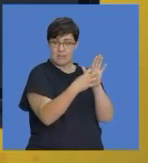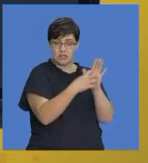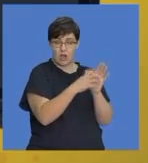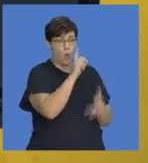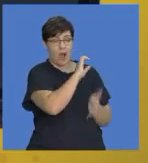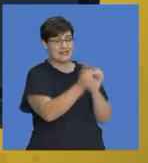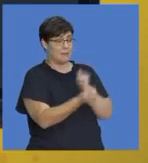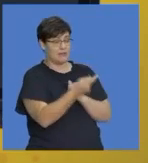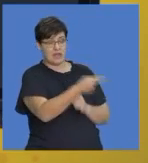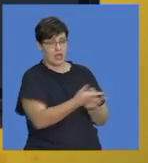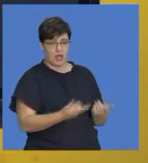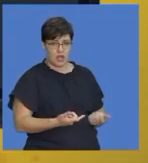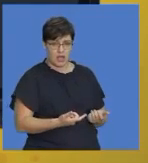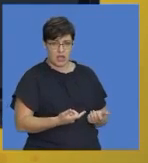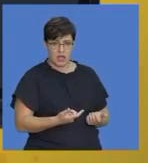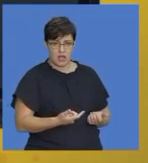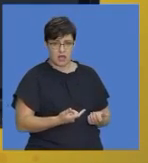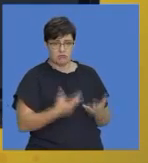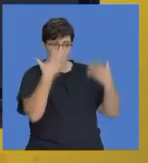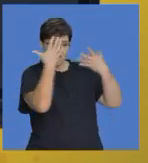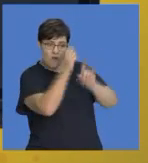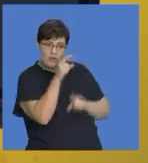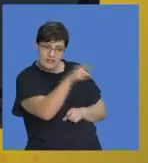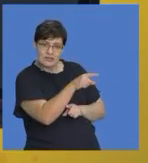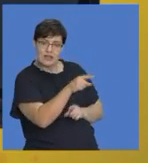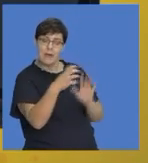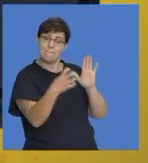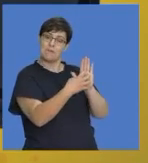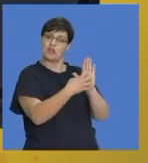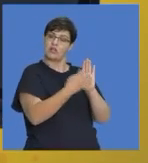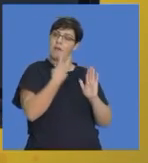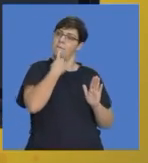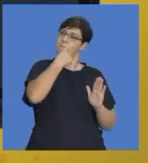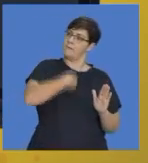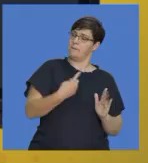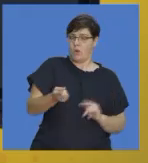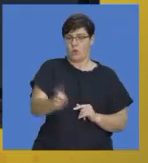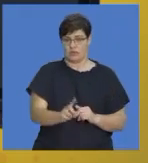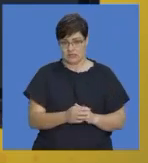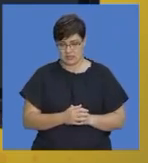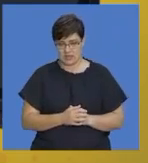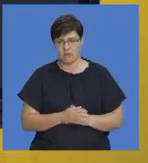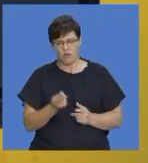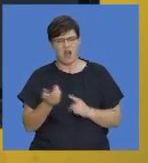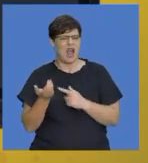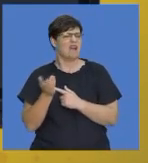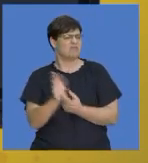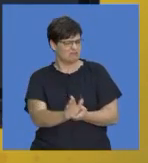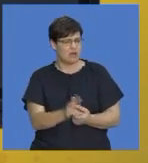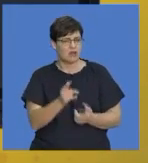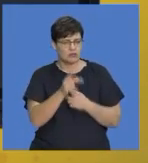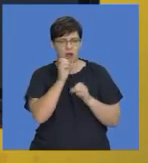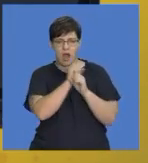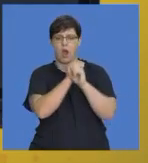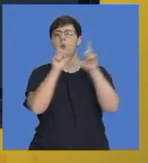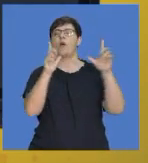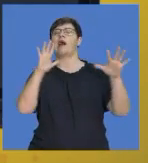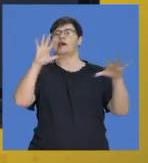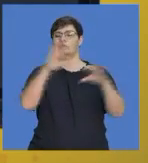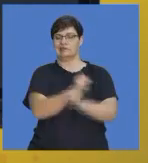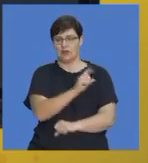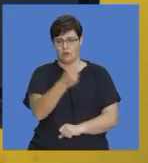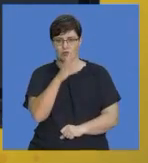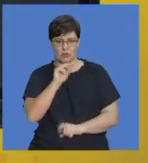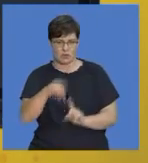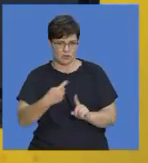out the most in the picture. So, we will look at a few examples as we go along so that you are aware of what it is we are speaking